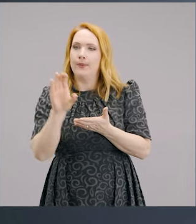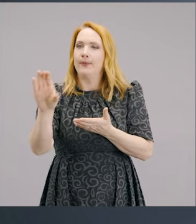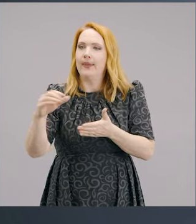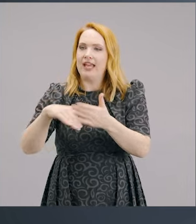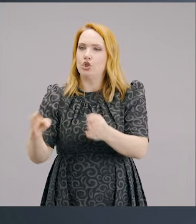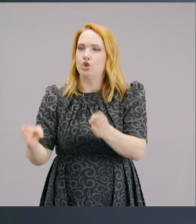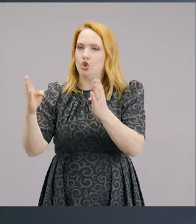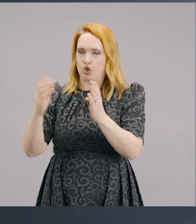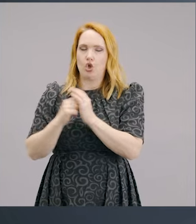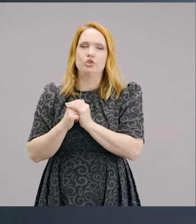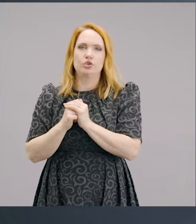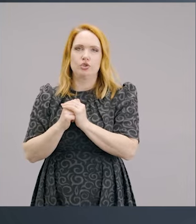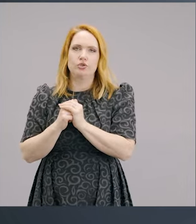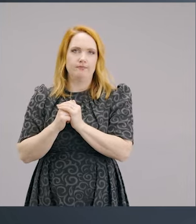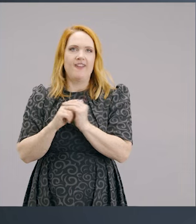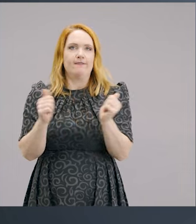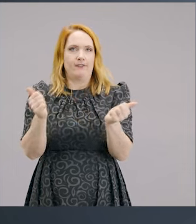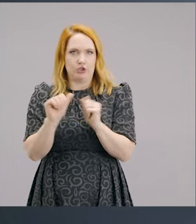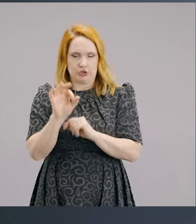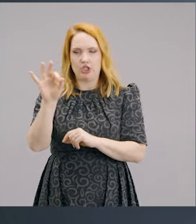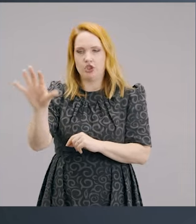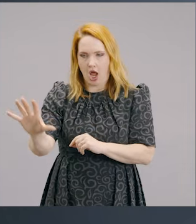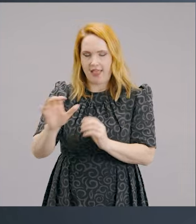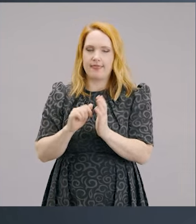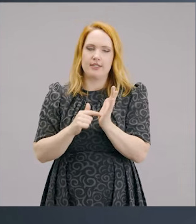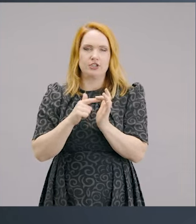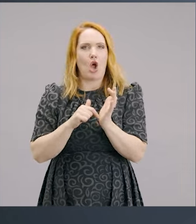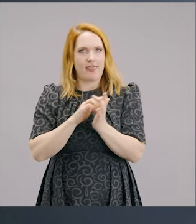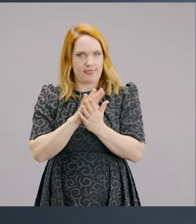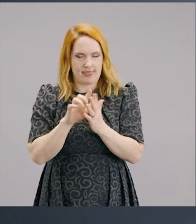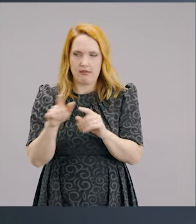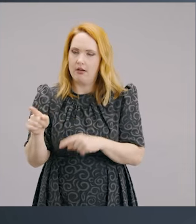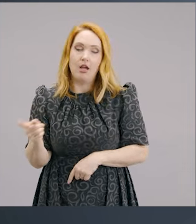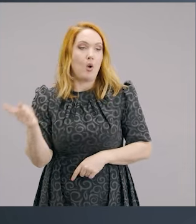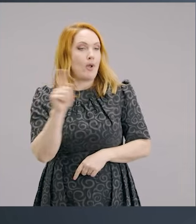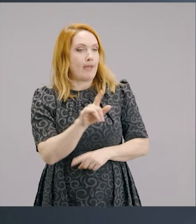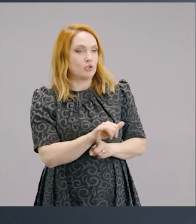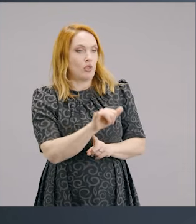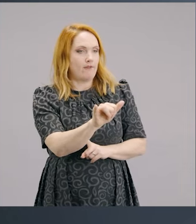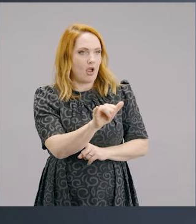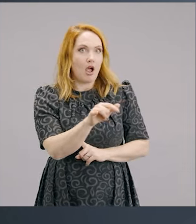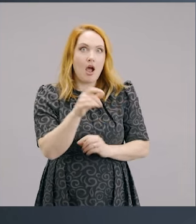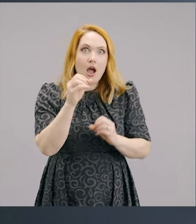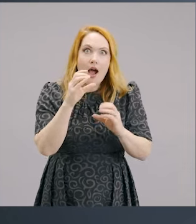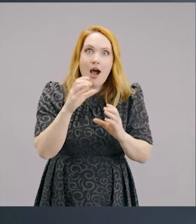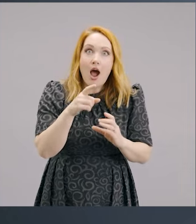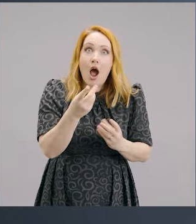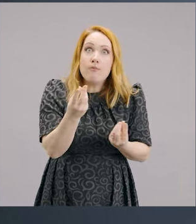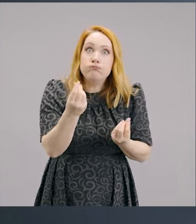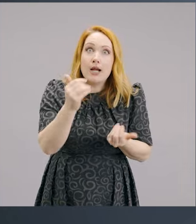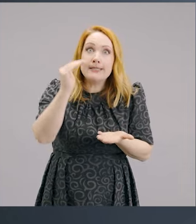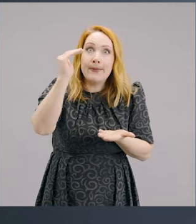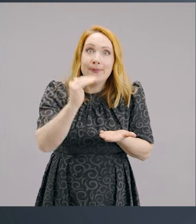felt spurred to go back to the airfares. They went back to the airfares and found that they had dropped by the exact amount that they'd actually given